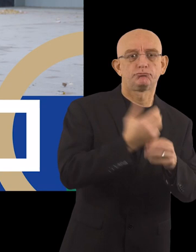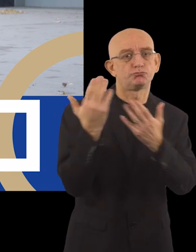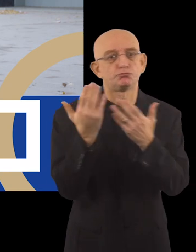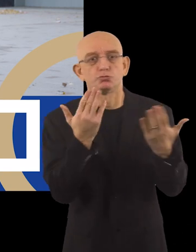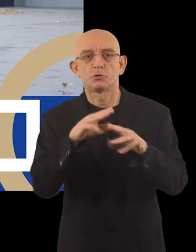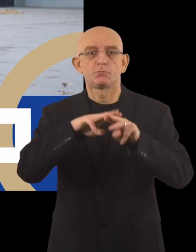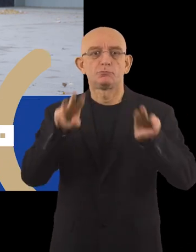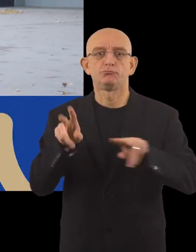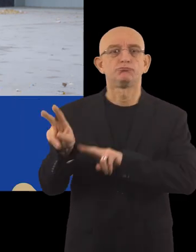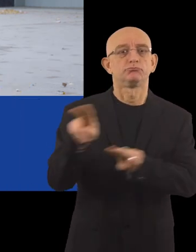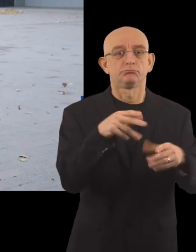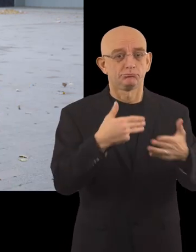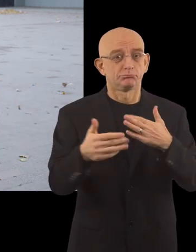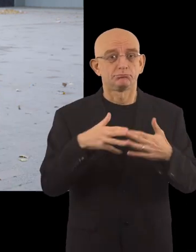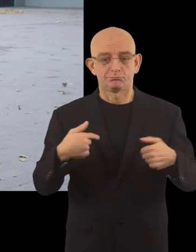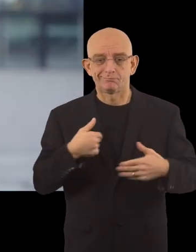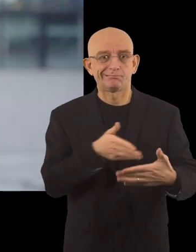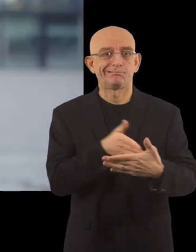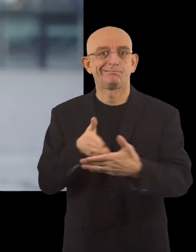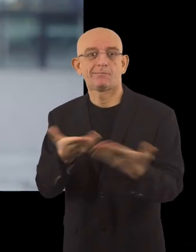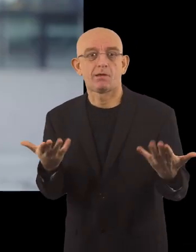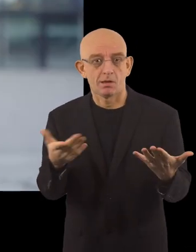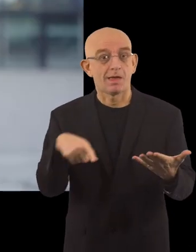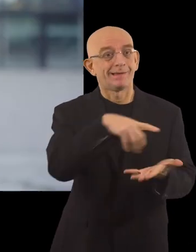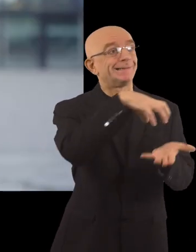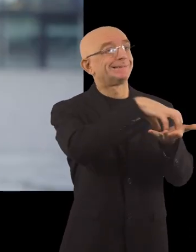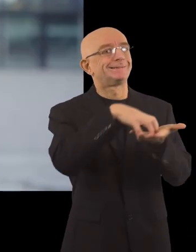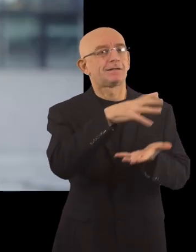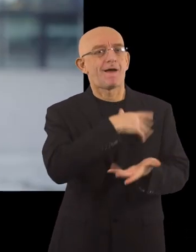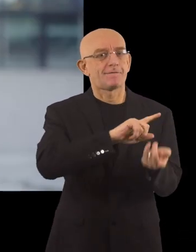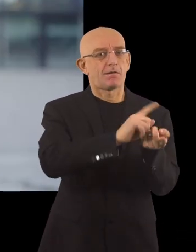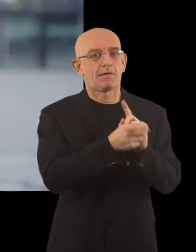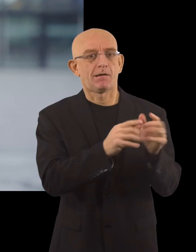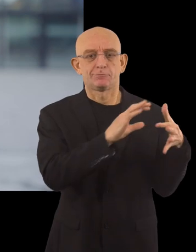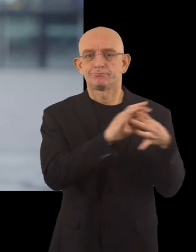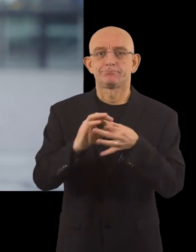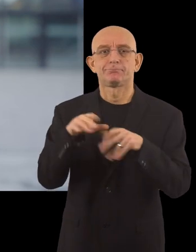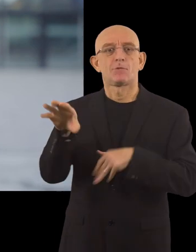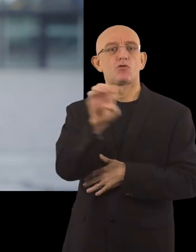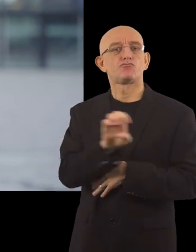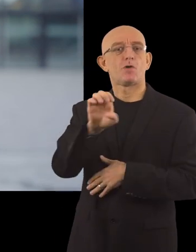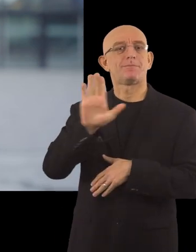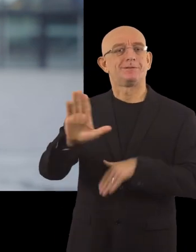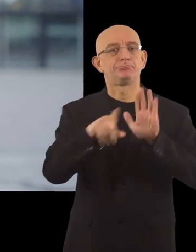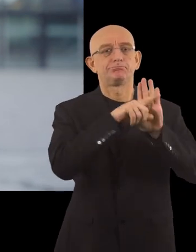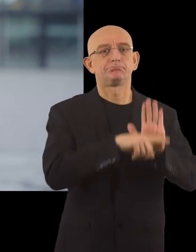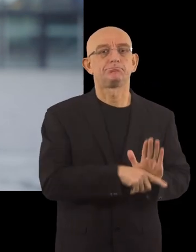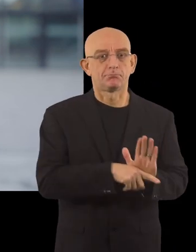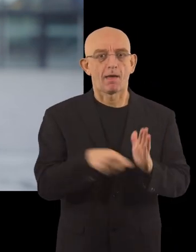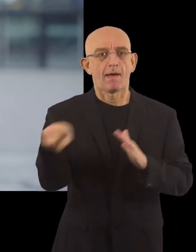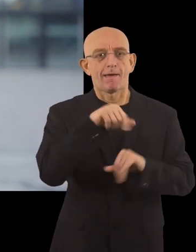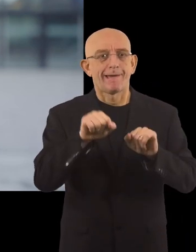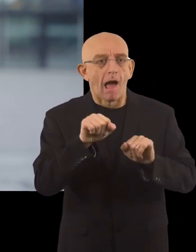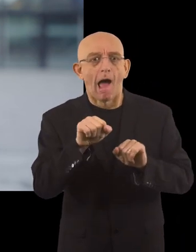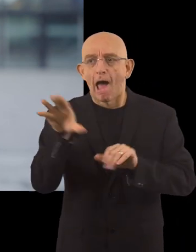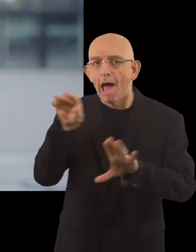go to a museum, even with mobility constraints. To stimulate cities to not only comply with European standards, but also to learn from each